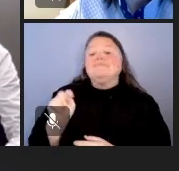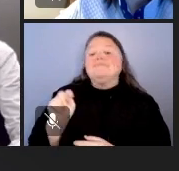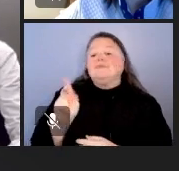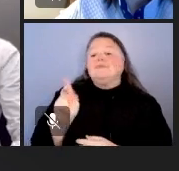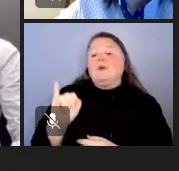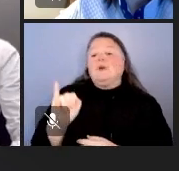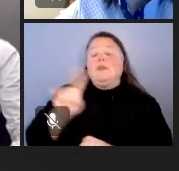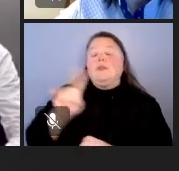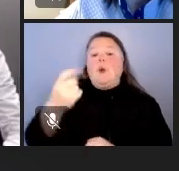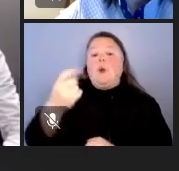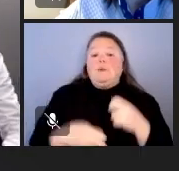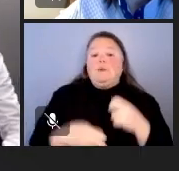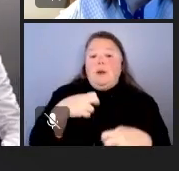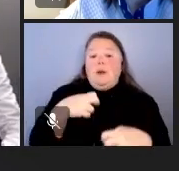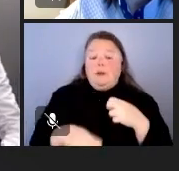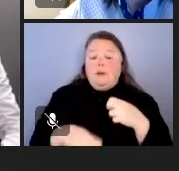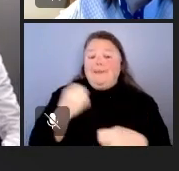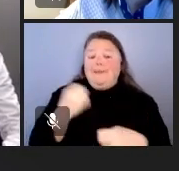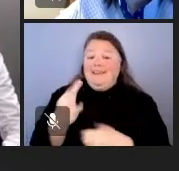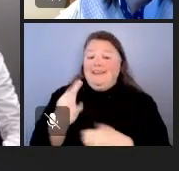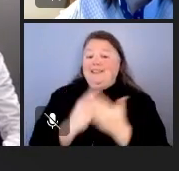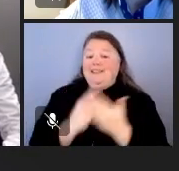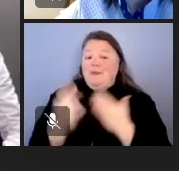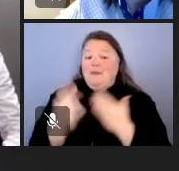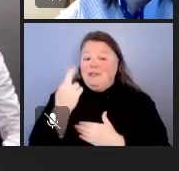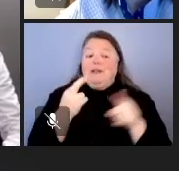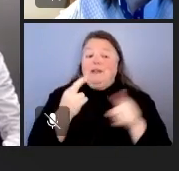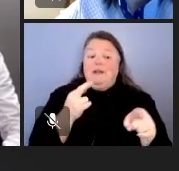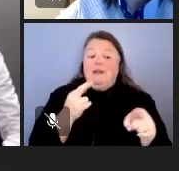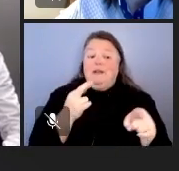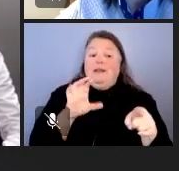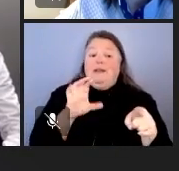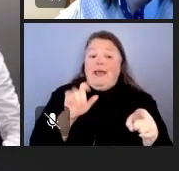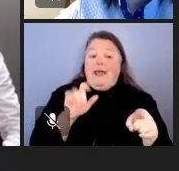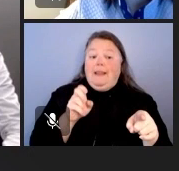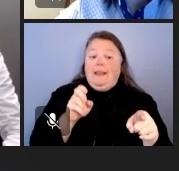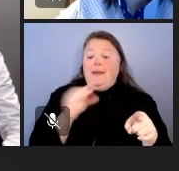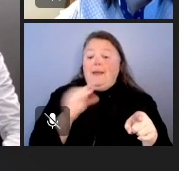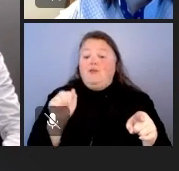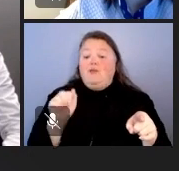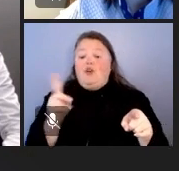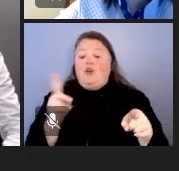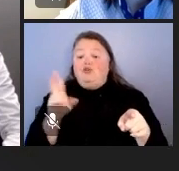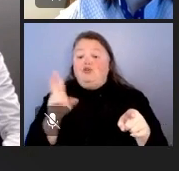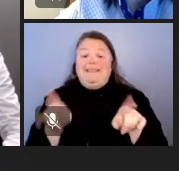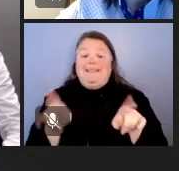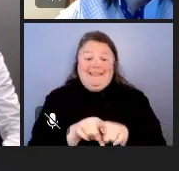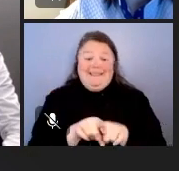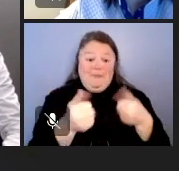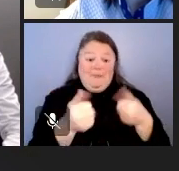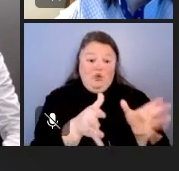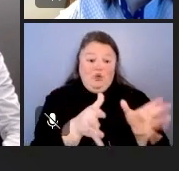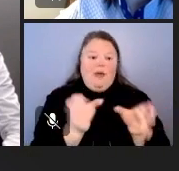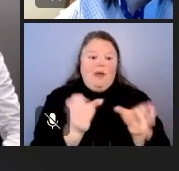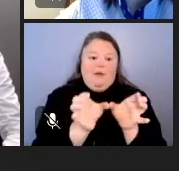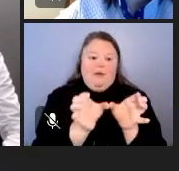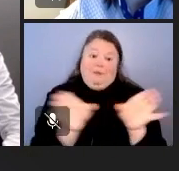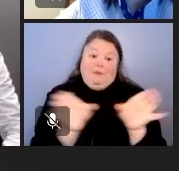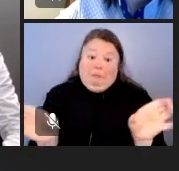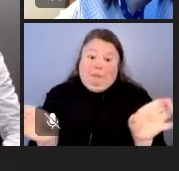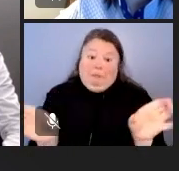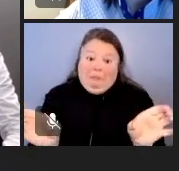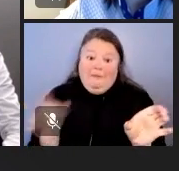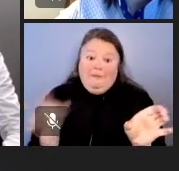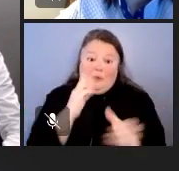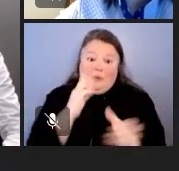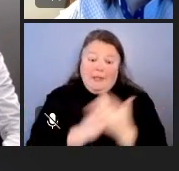problem is I may have to, for some reason, Caleb and you and Audrey end up in the same room. I may have to physically move you if that happens for some reason.